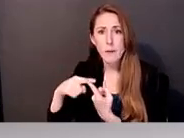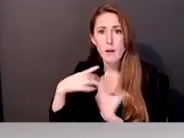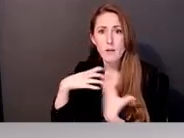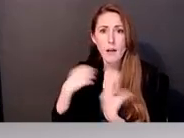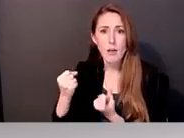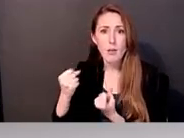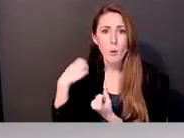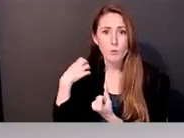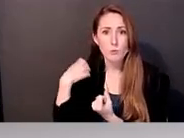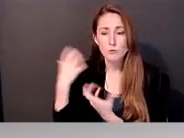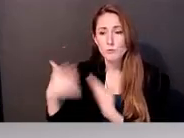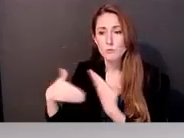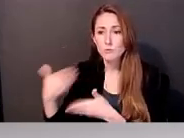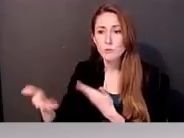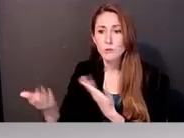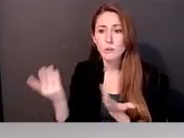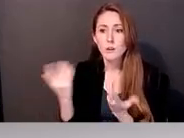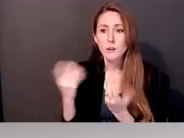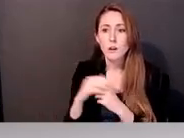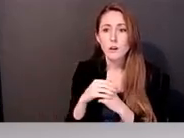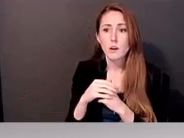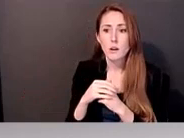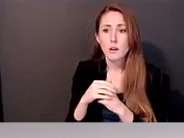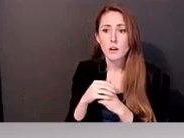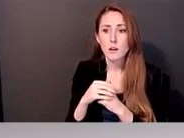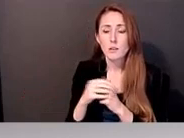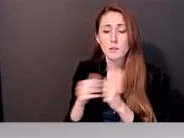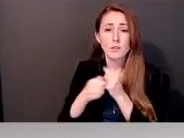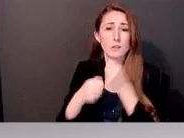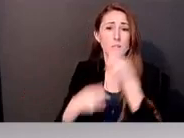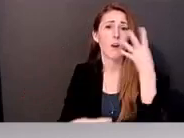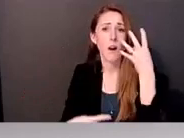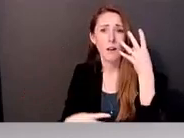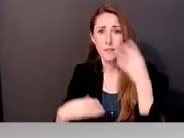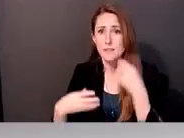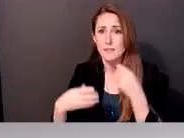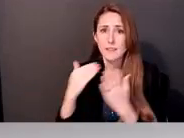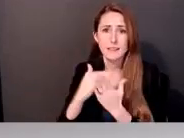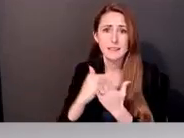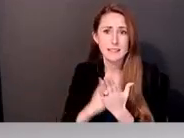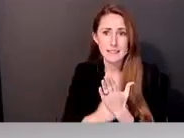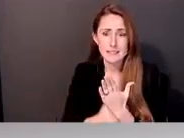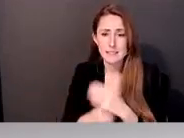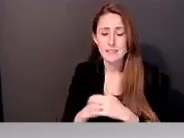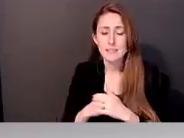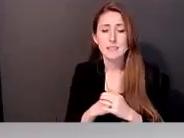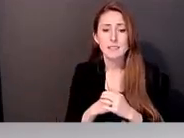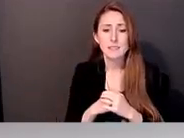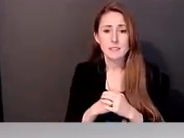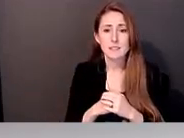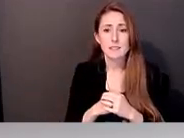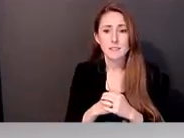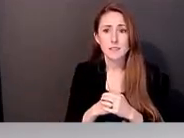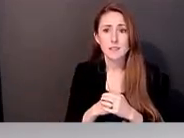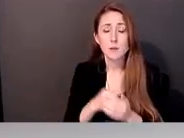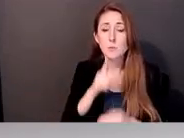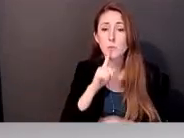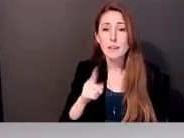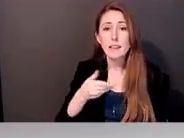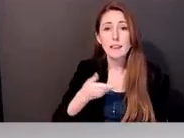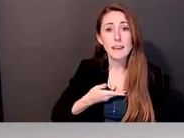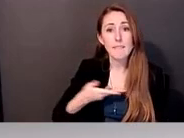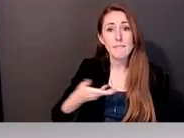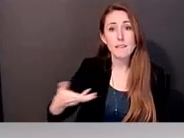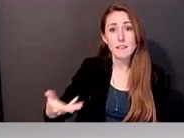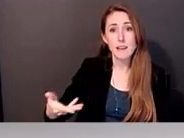just this, you know, this kind of exhaustive list and this invitation. I think in a way, the invitation to share